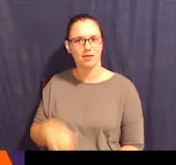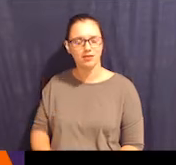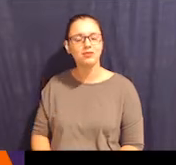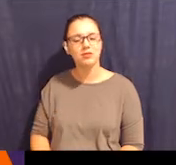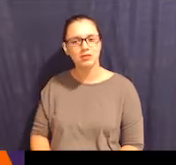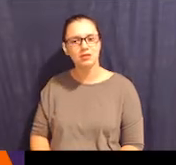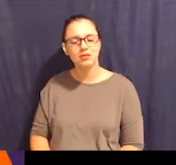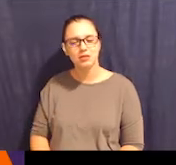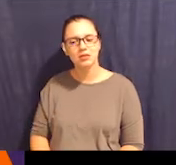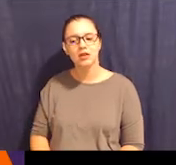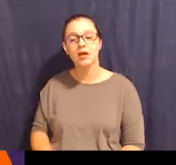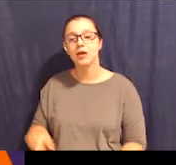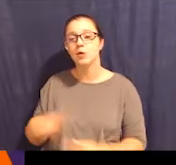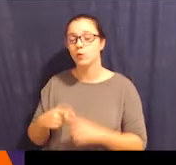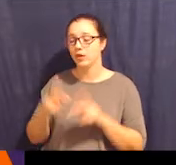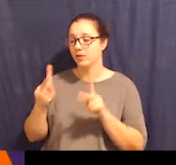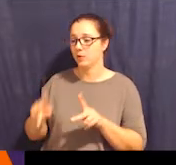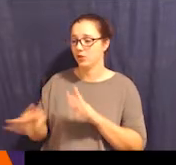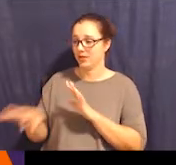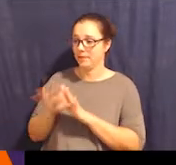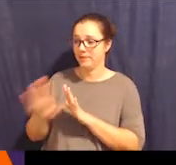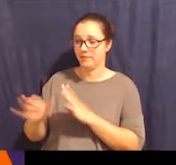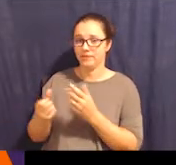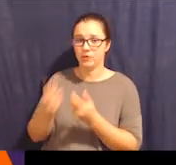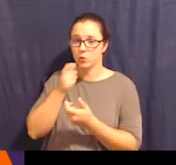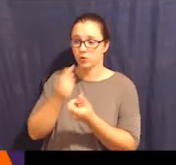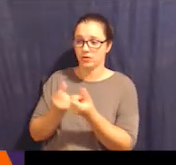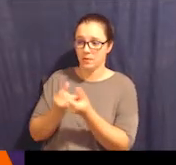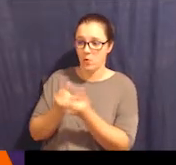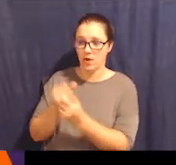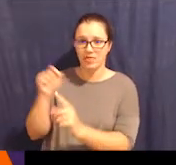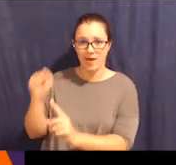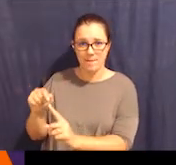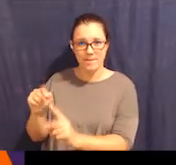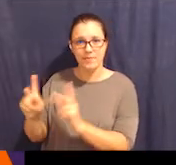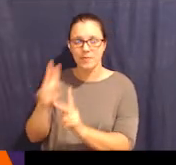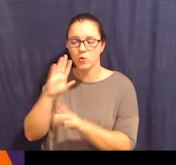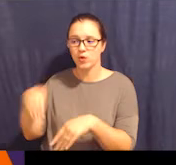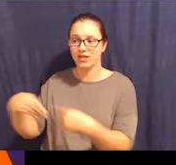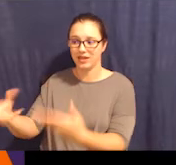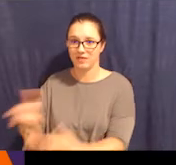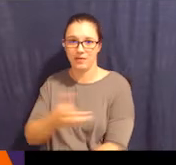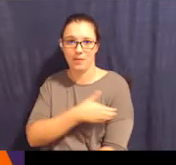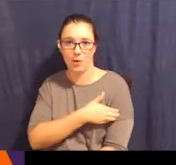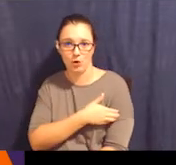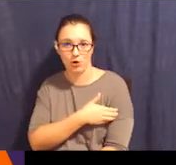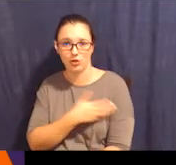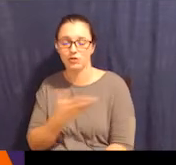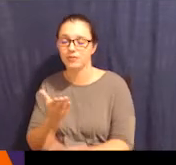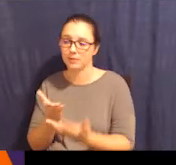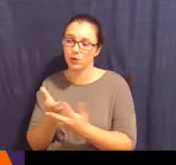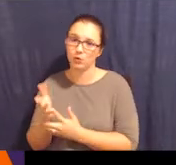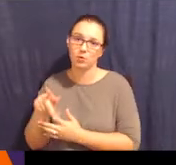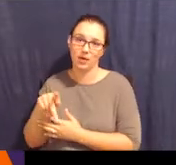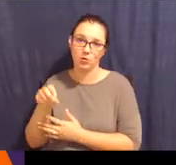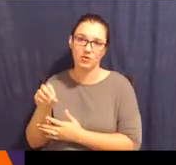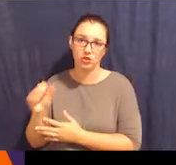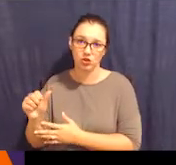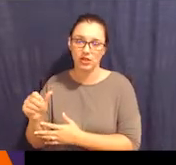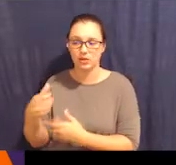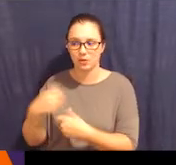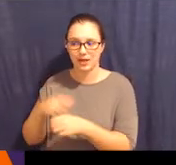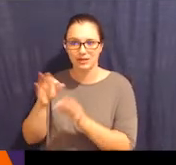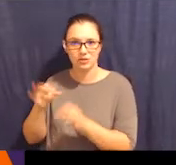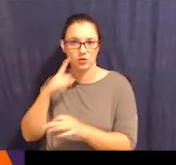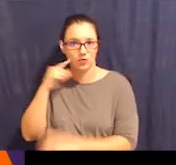consideration. And when the person is selecting their supporters or people who they're going to give power, maybe through a power of attorney to